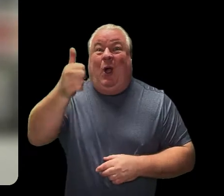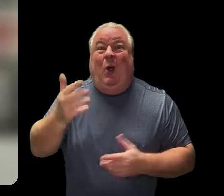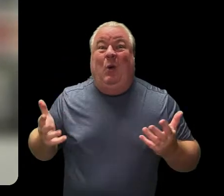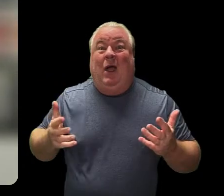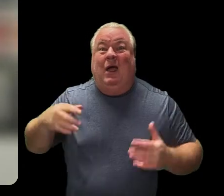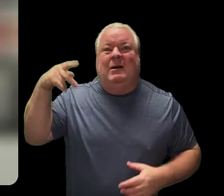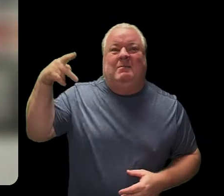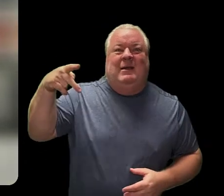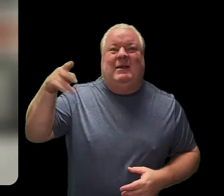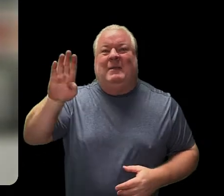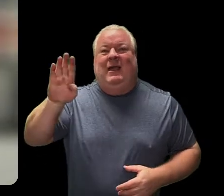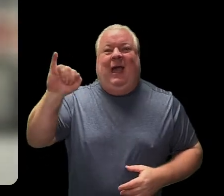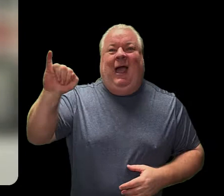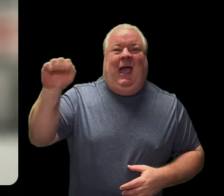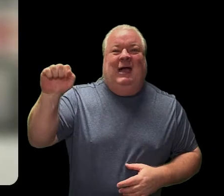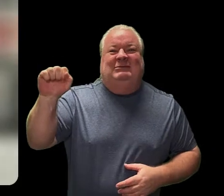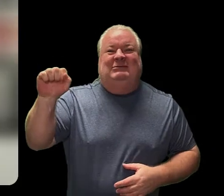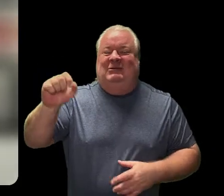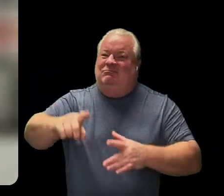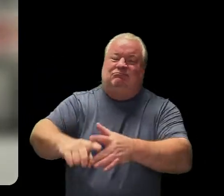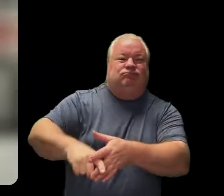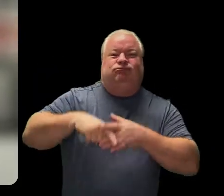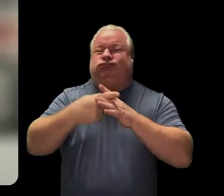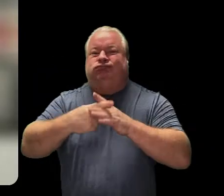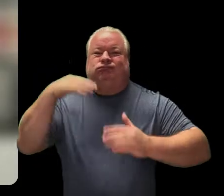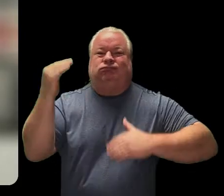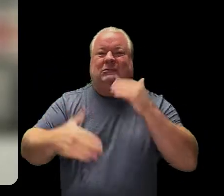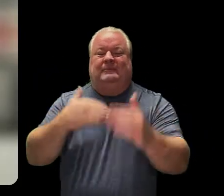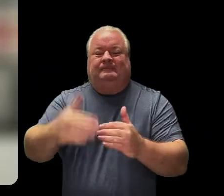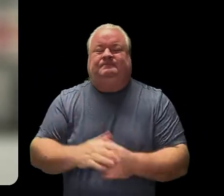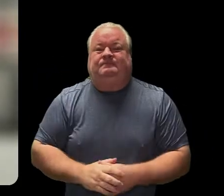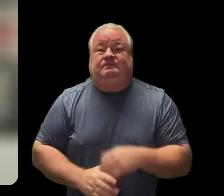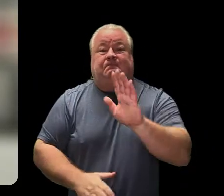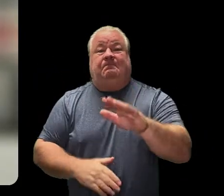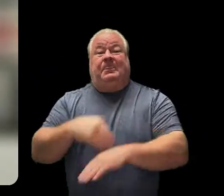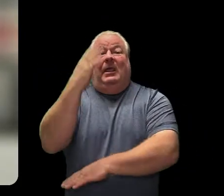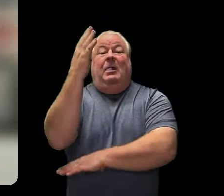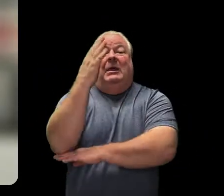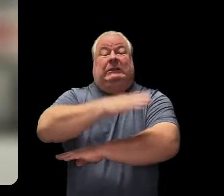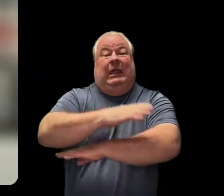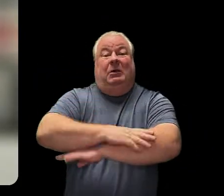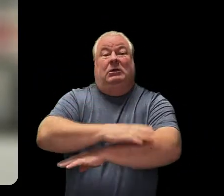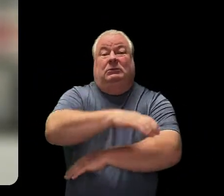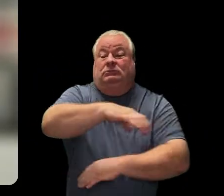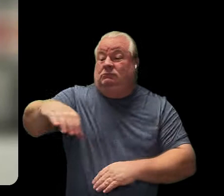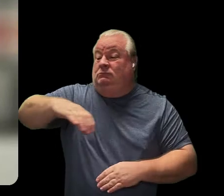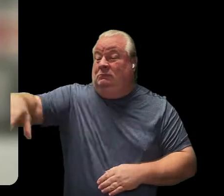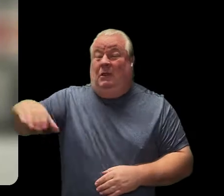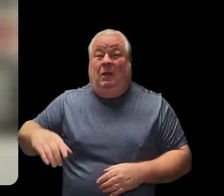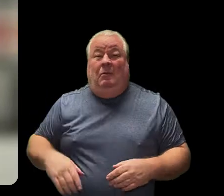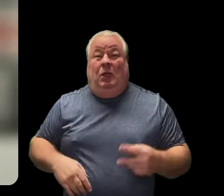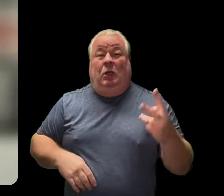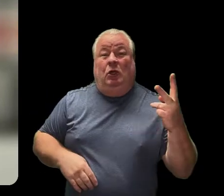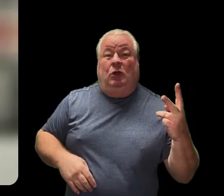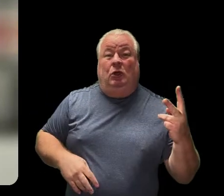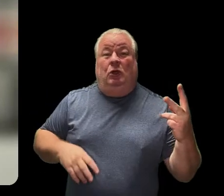PBIS kickoff. All right. Some announcements. For our lunch tables, we don't have to sit